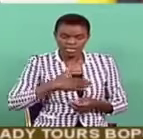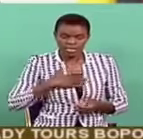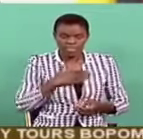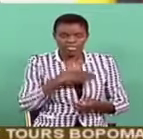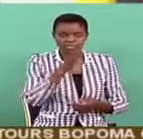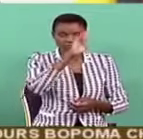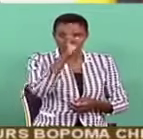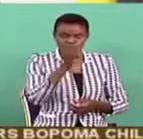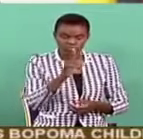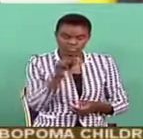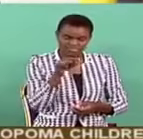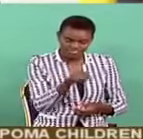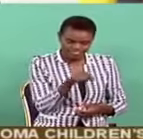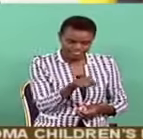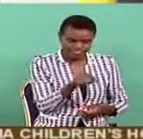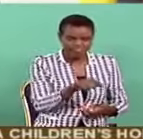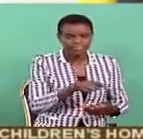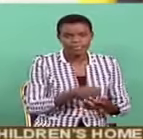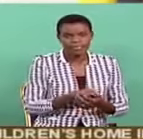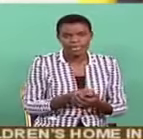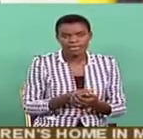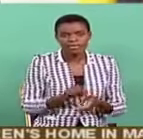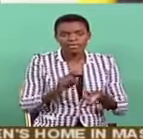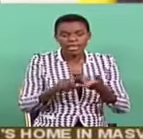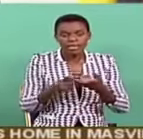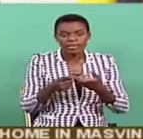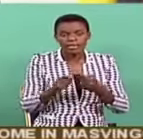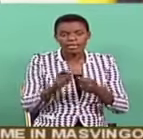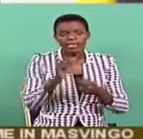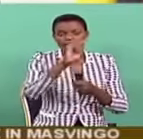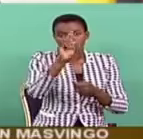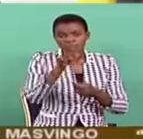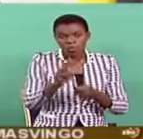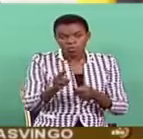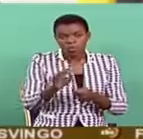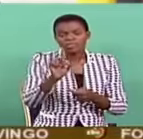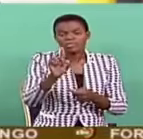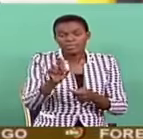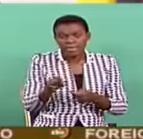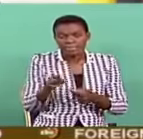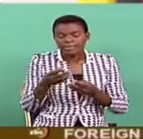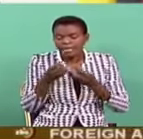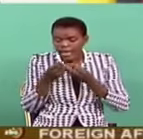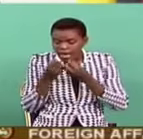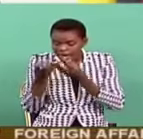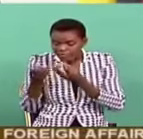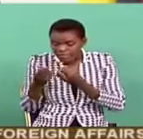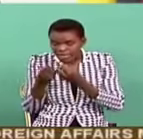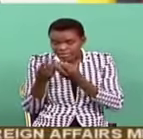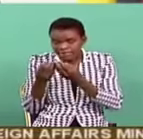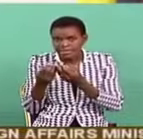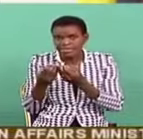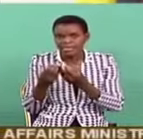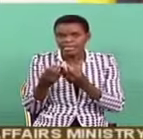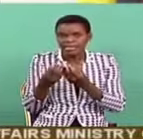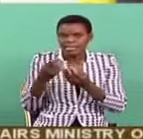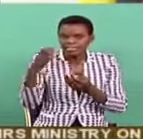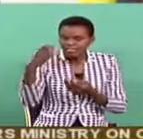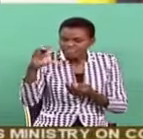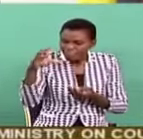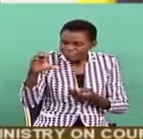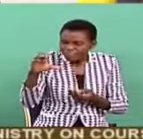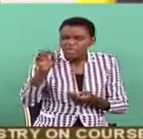and also maybe advise parents on the shades because this is the other challenge that